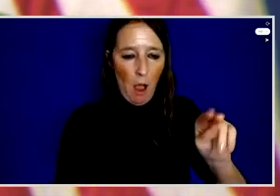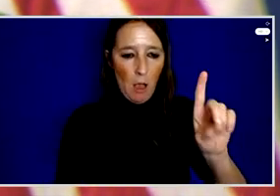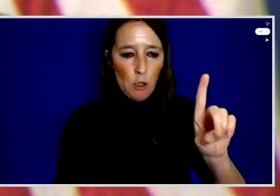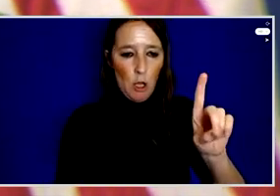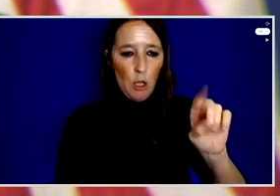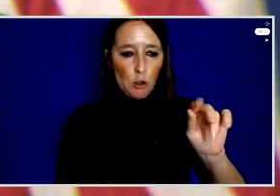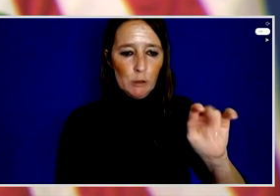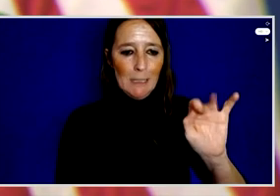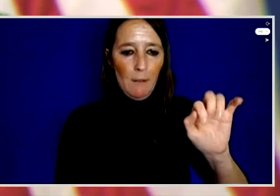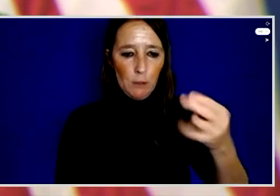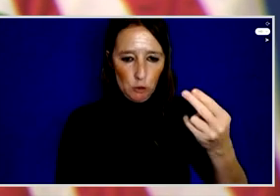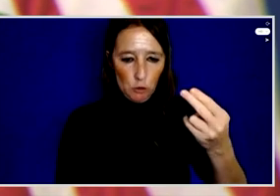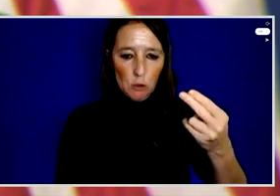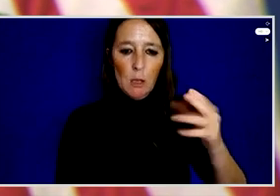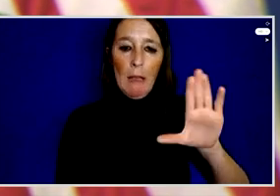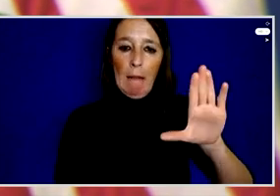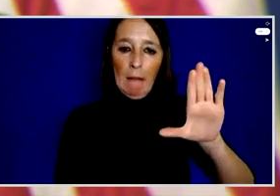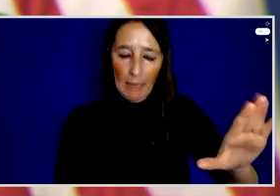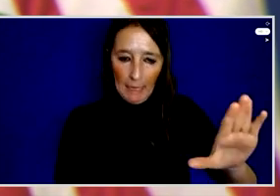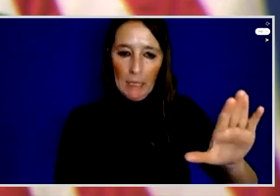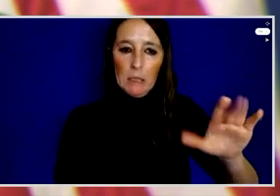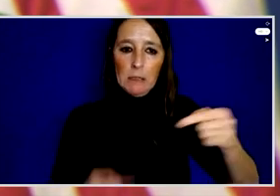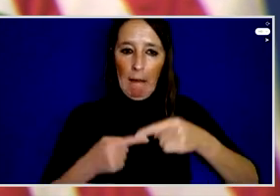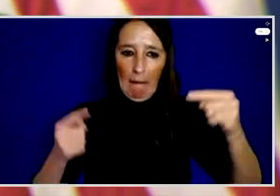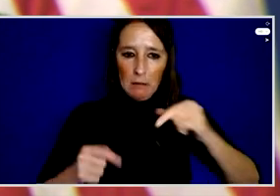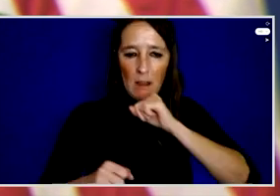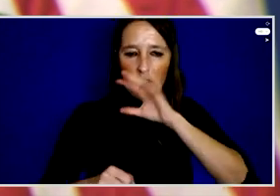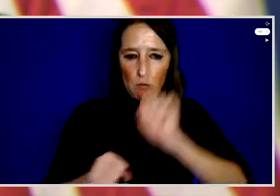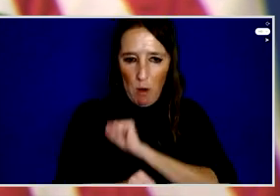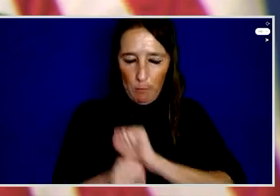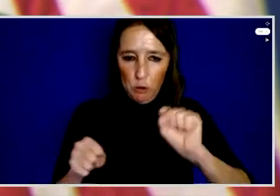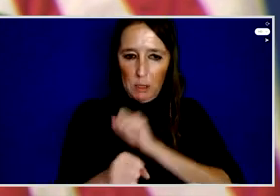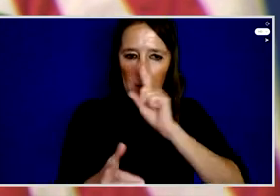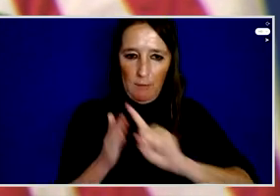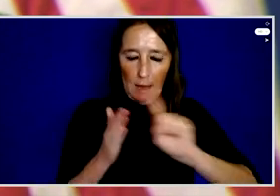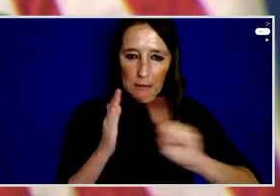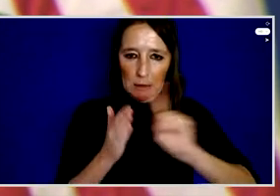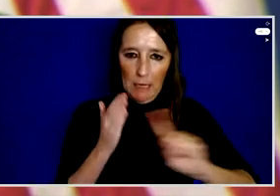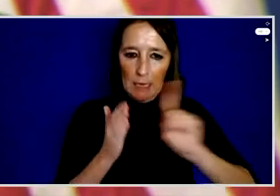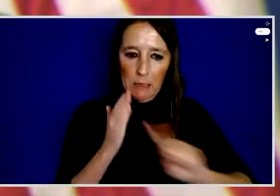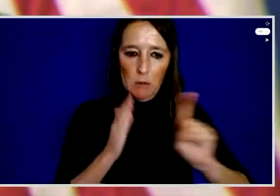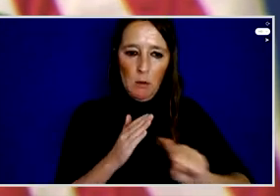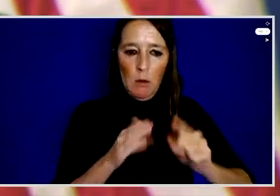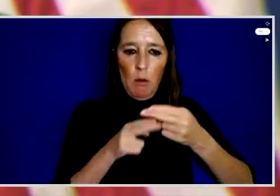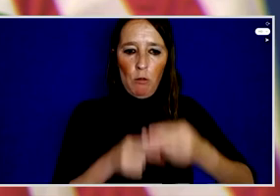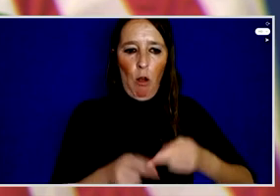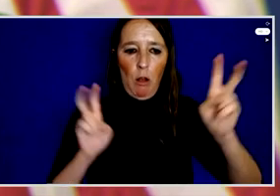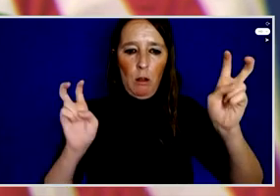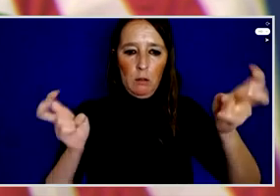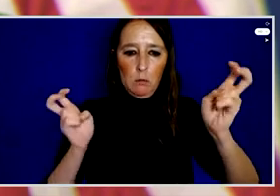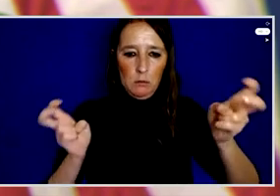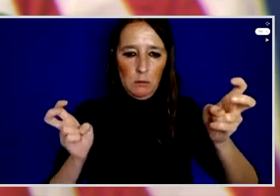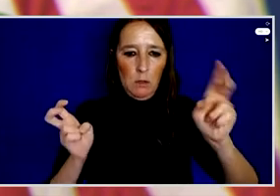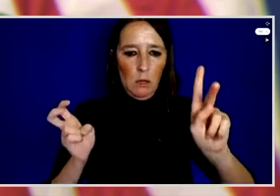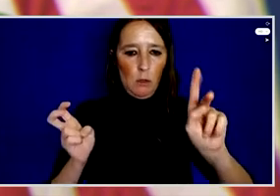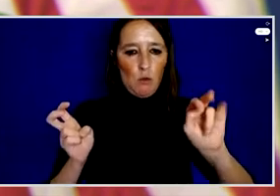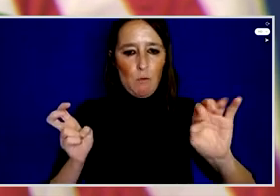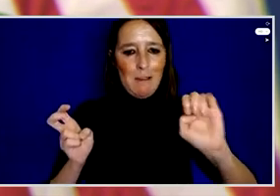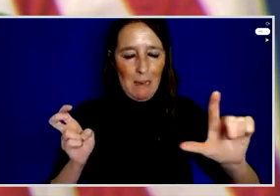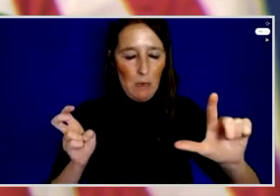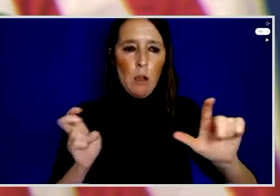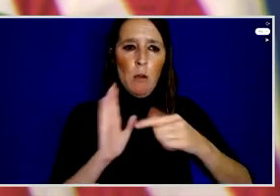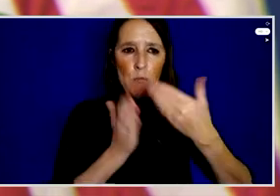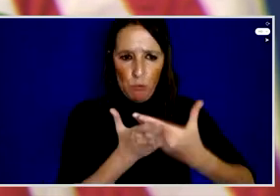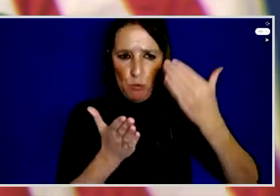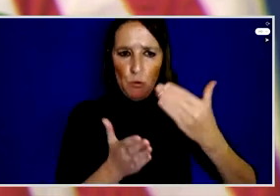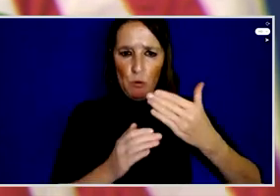along with his anti-corruption investigative outlet, Kreek, has exposed significant corruption in Serbia and shown a light